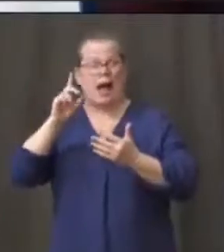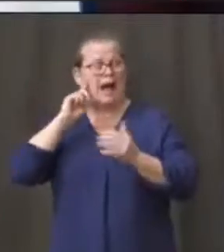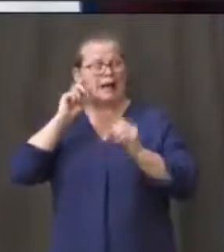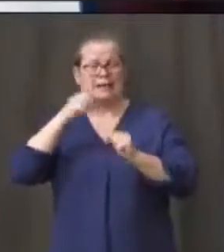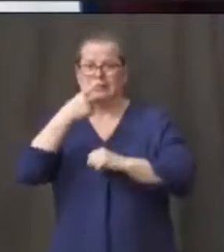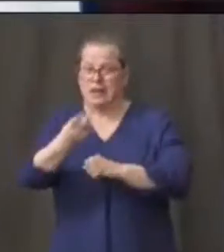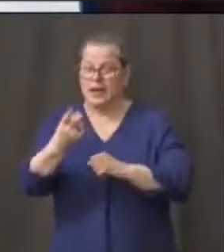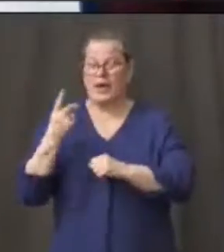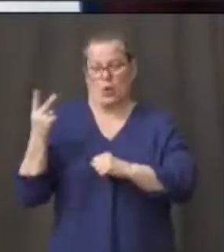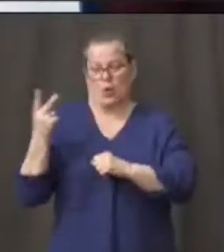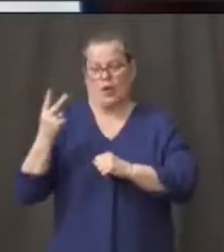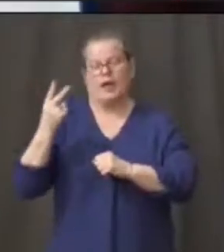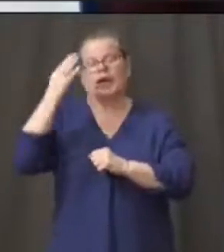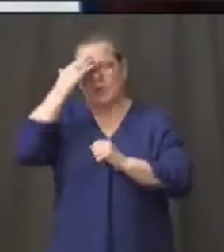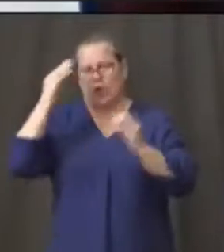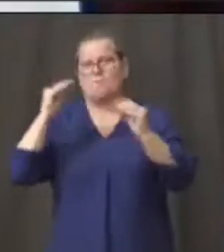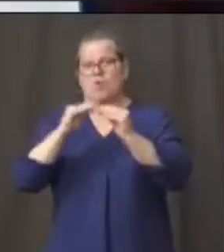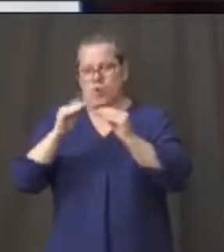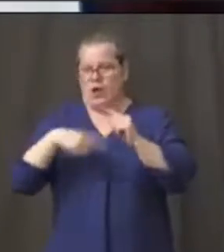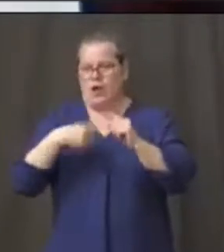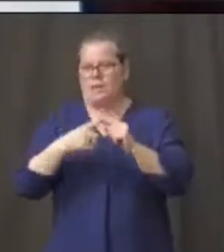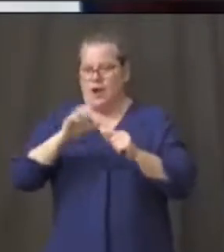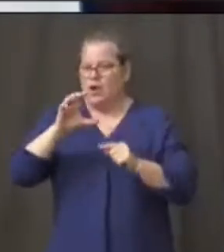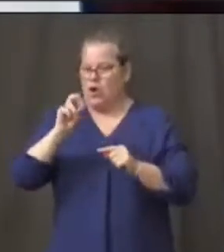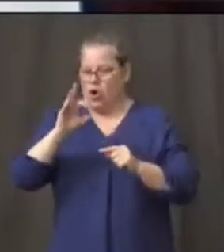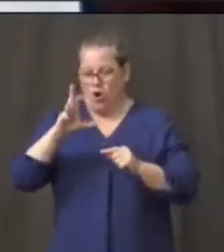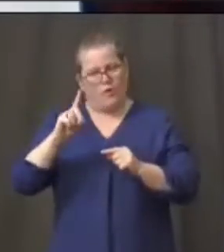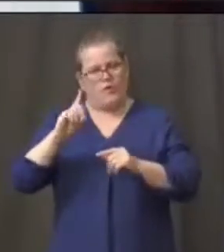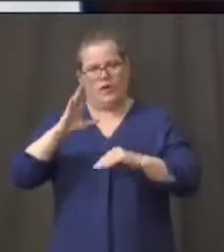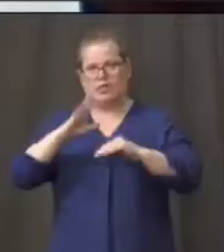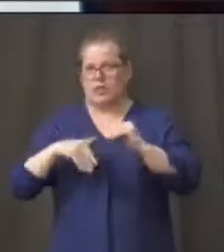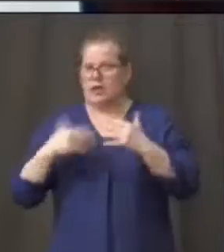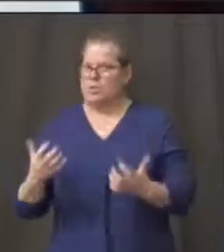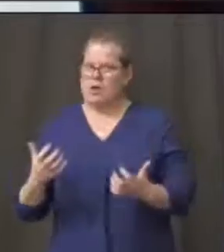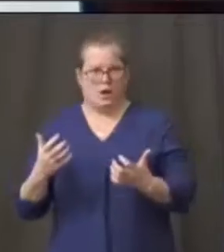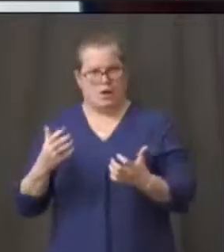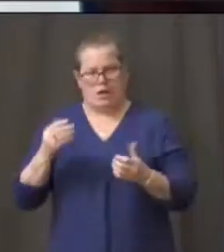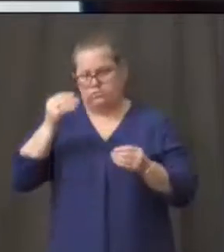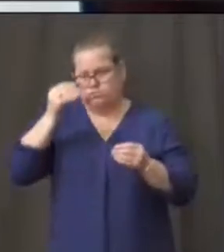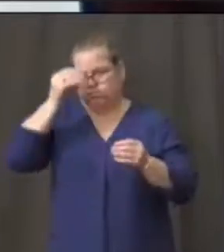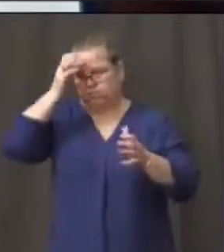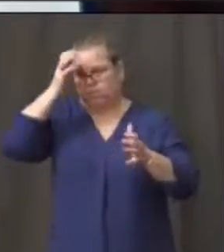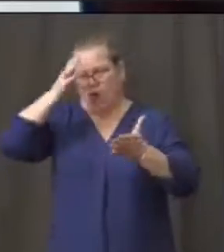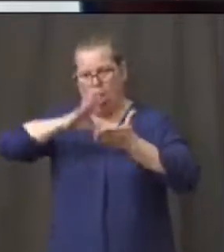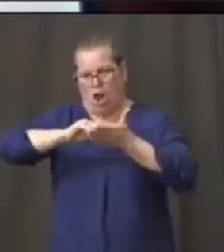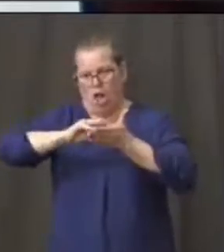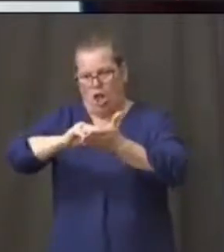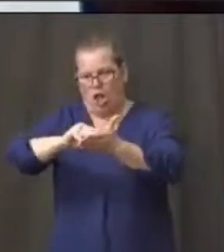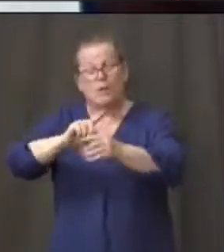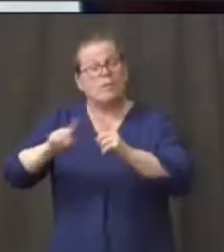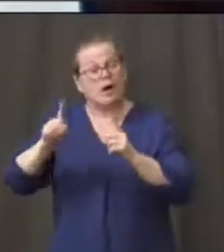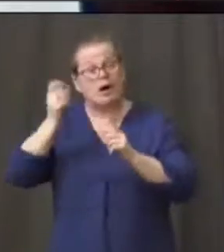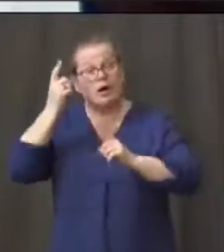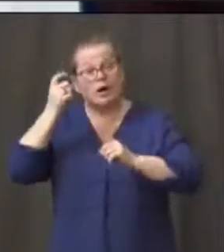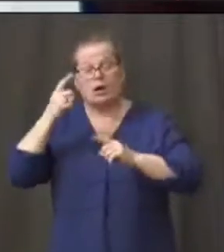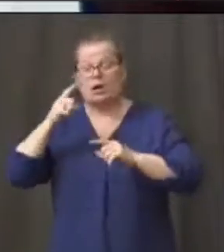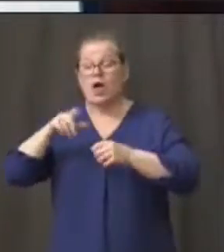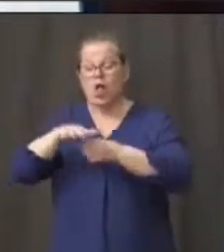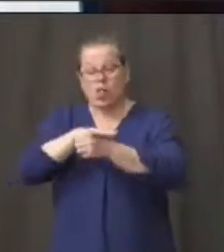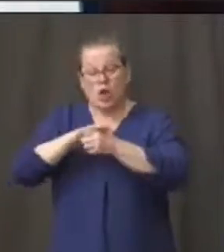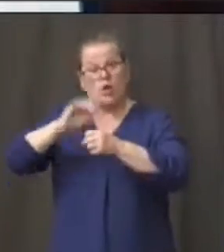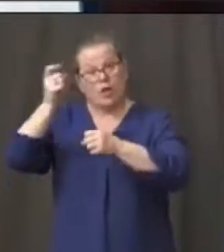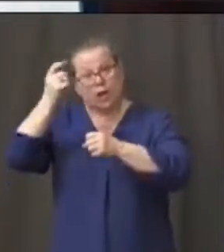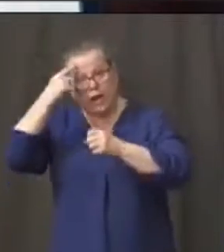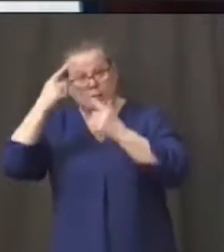about COVID virus than we ever would want to know ever. But having said all that, it's been remarkable to watch local government